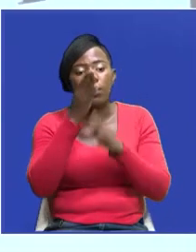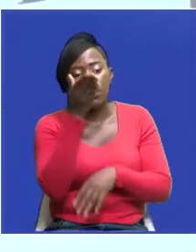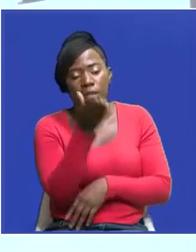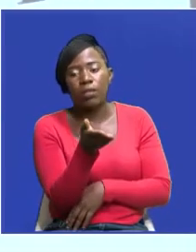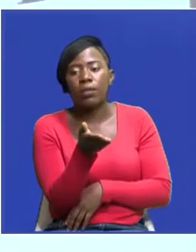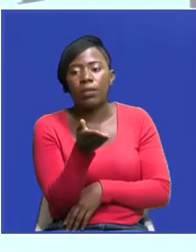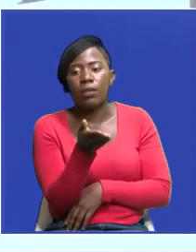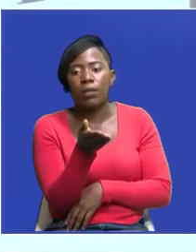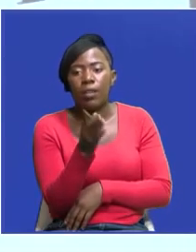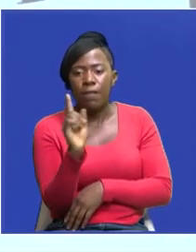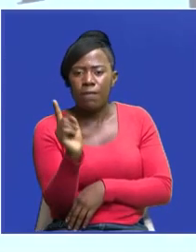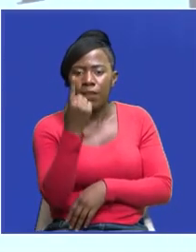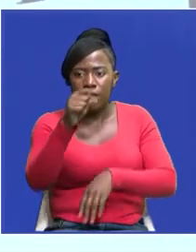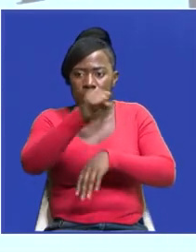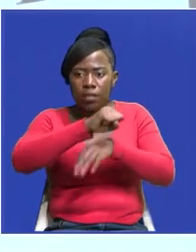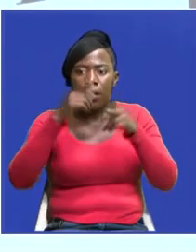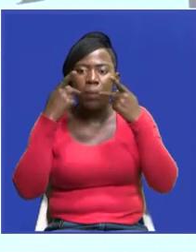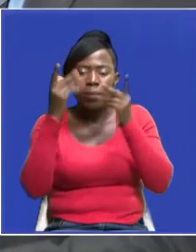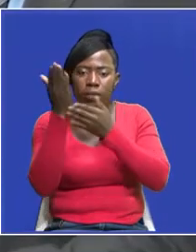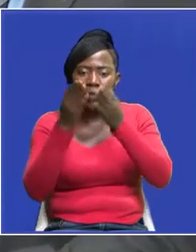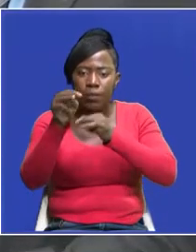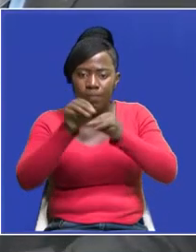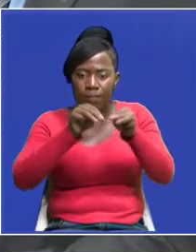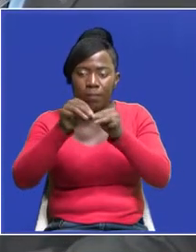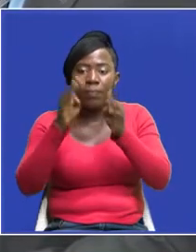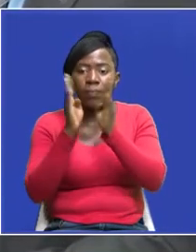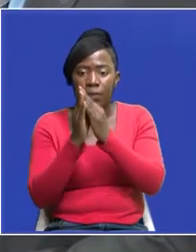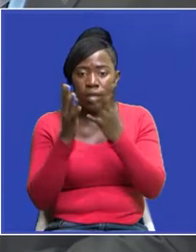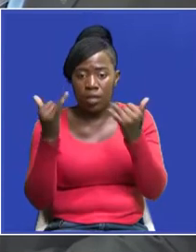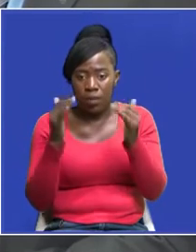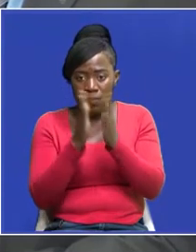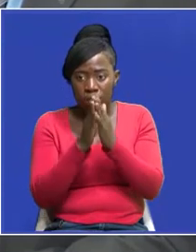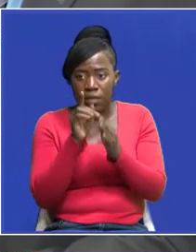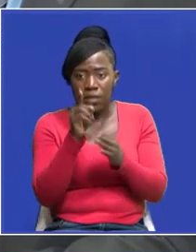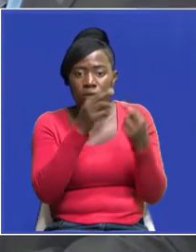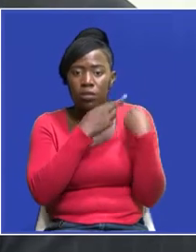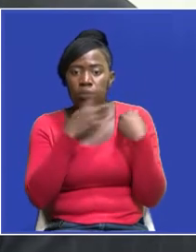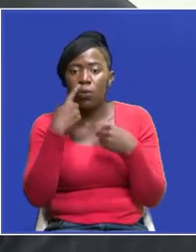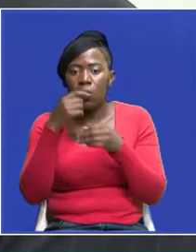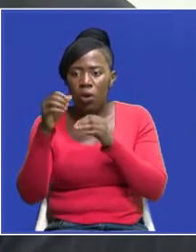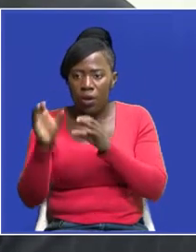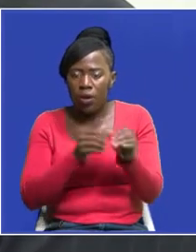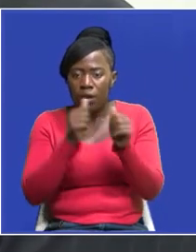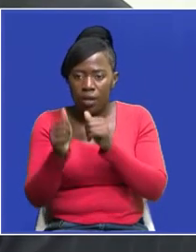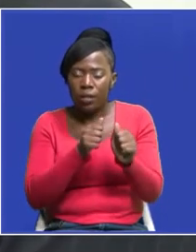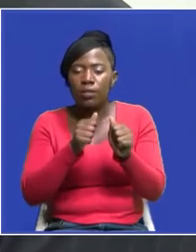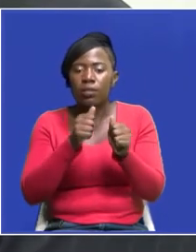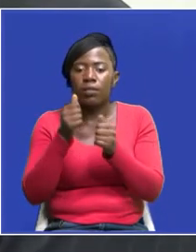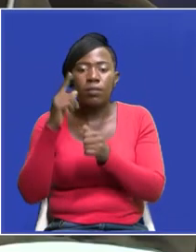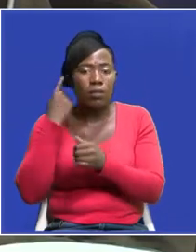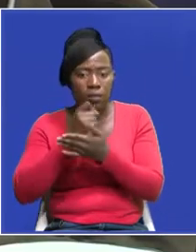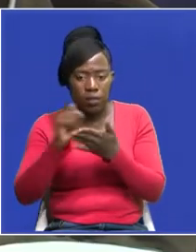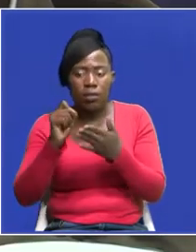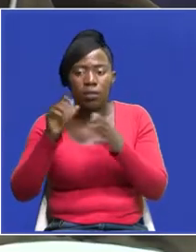this year's first senior public service management meeting the meeting was chaired by acting secretary to the cabinet patrick kangua